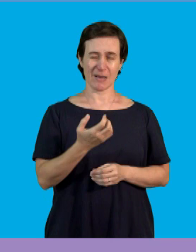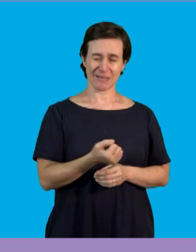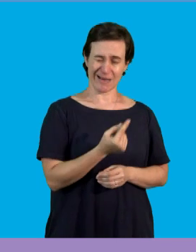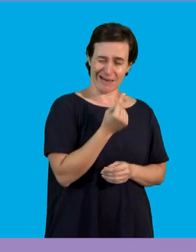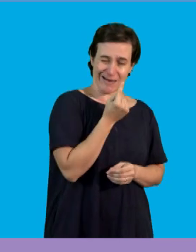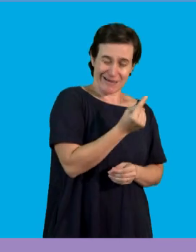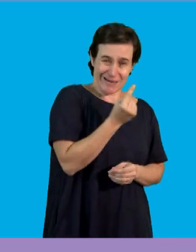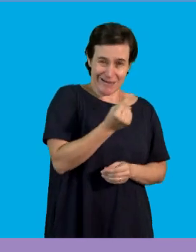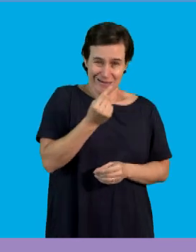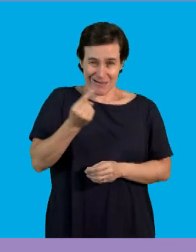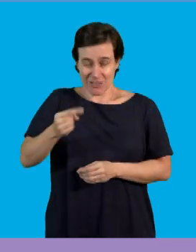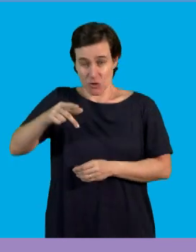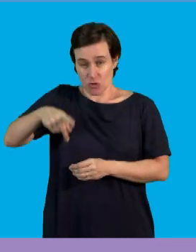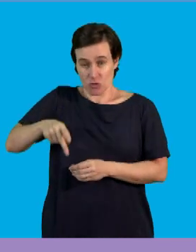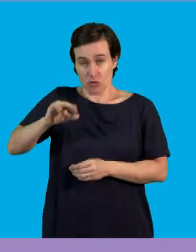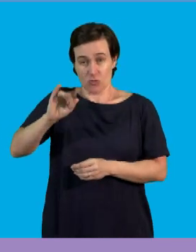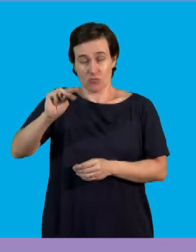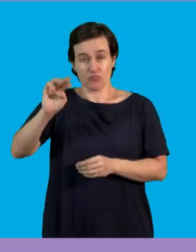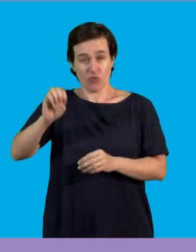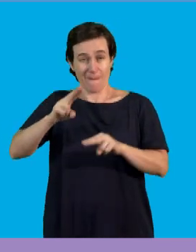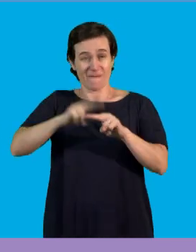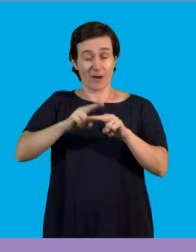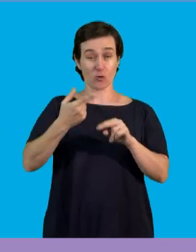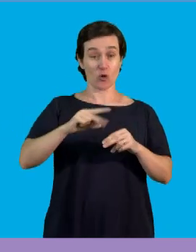prime factor without repeating any number.